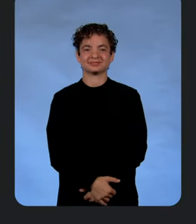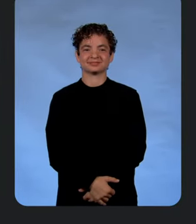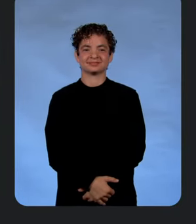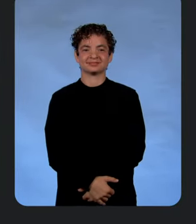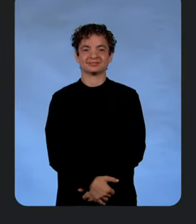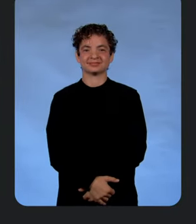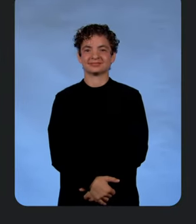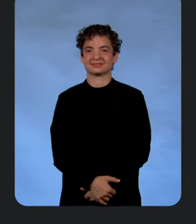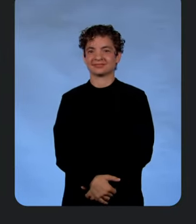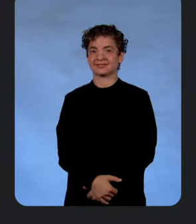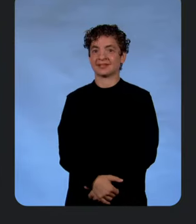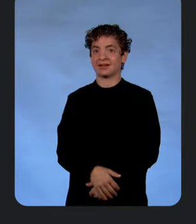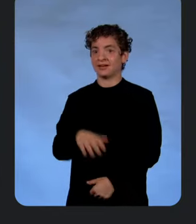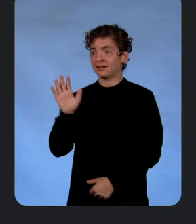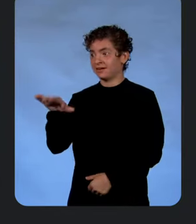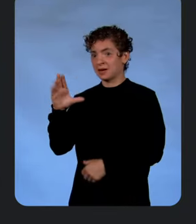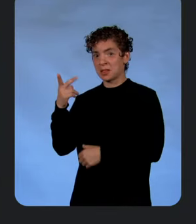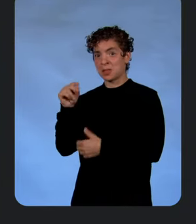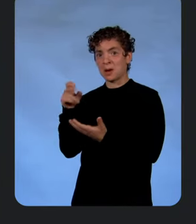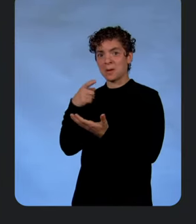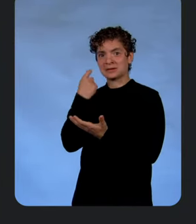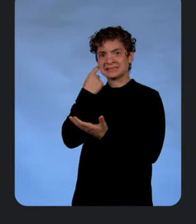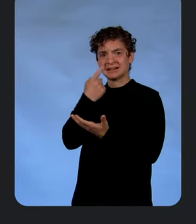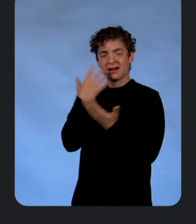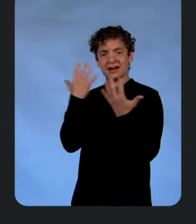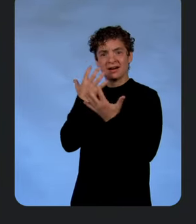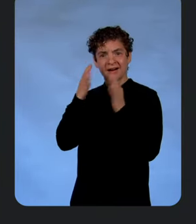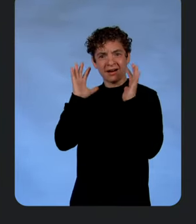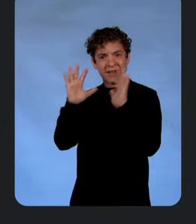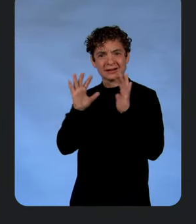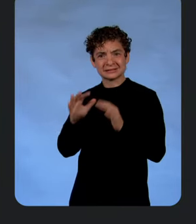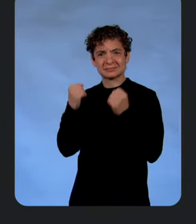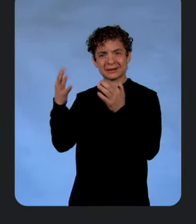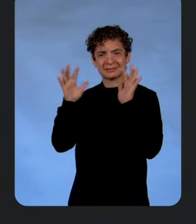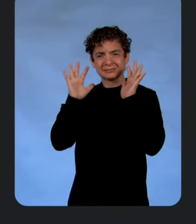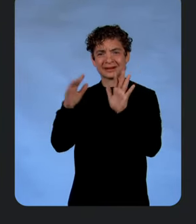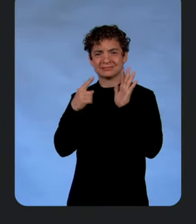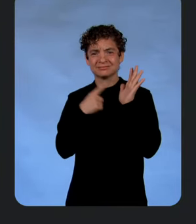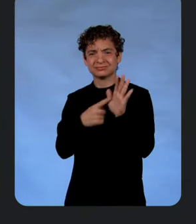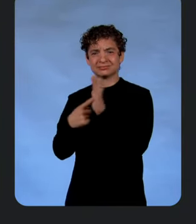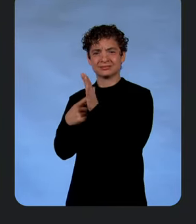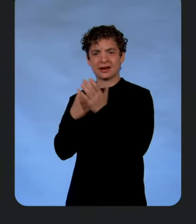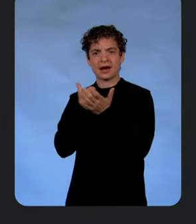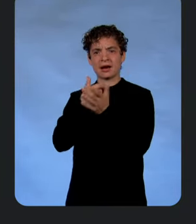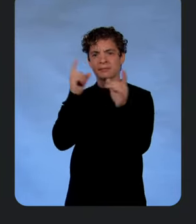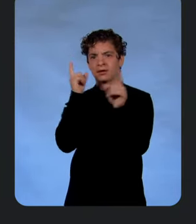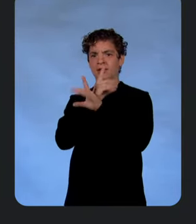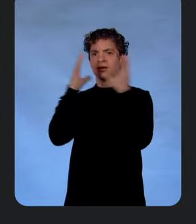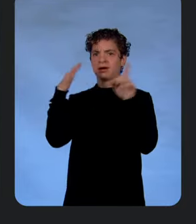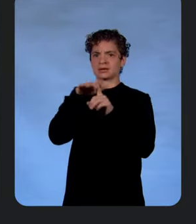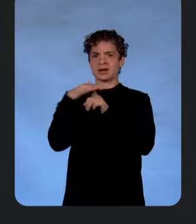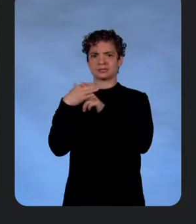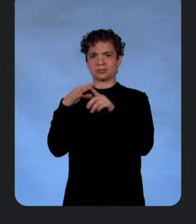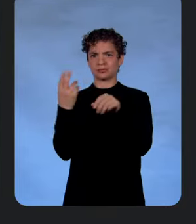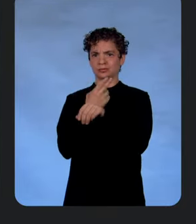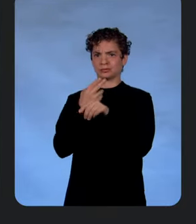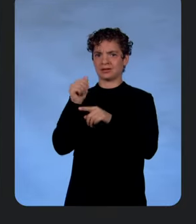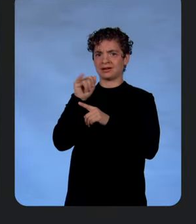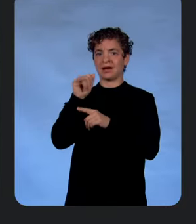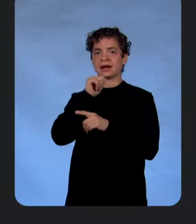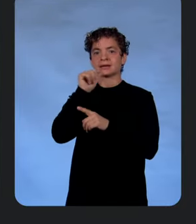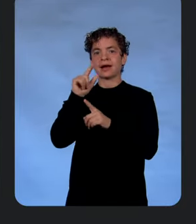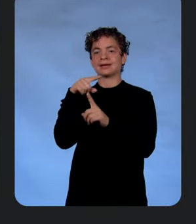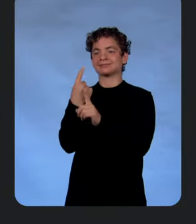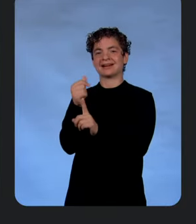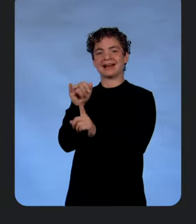All right, Chloe. That was pretty awesome. So many different demonstrations that put AI into context, right? Honestly, it's not about AI. It's about how AI makes what we do